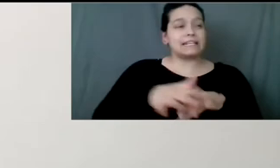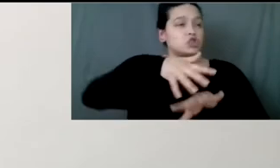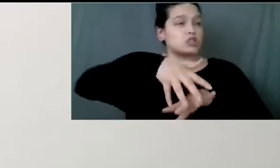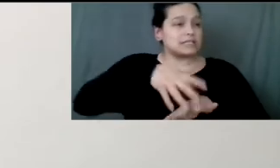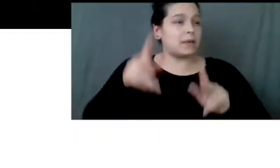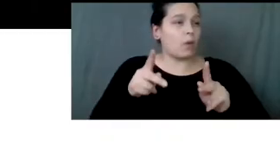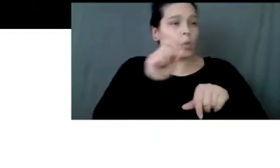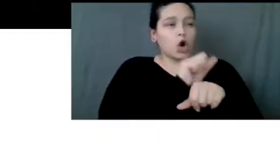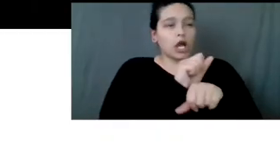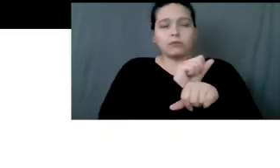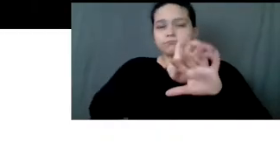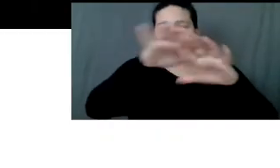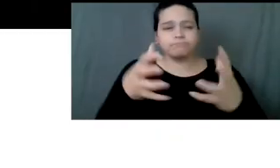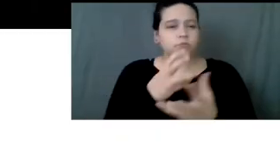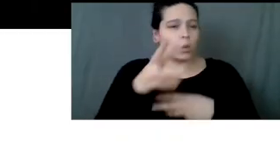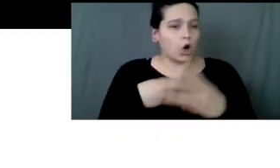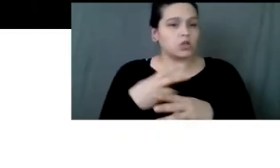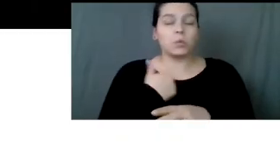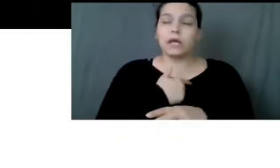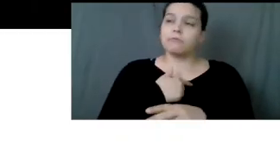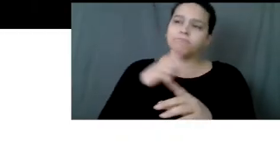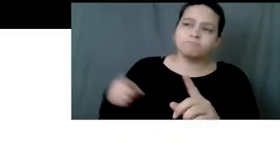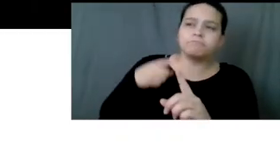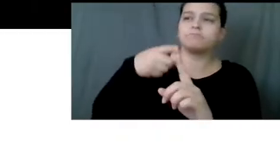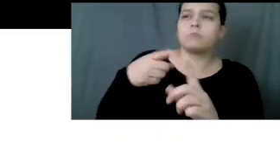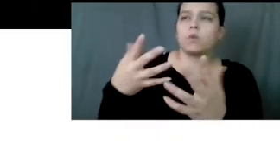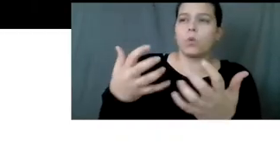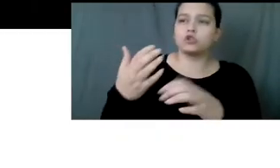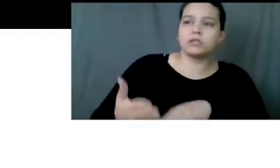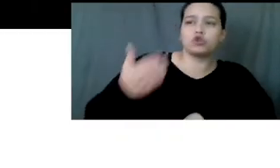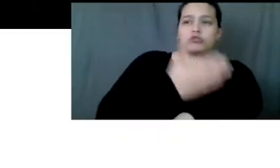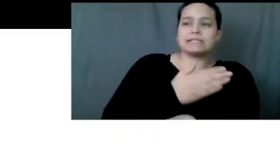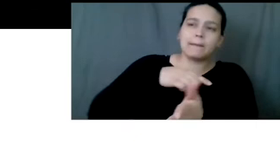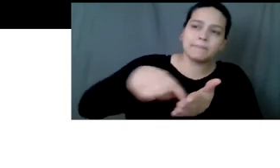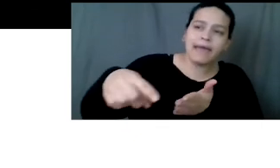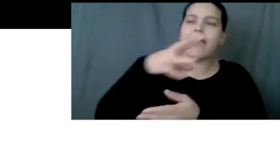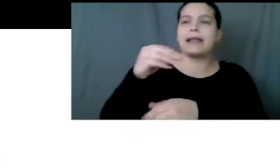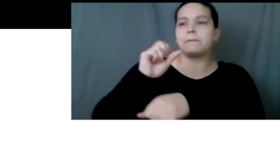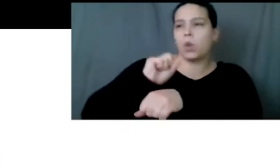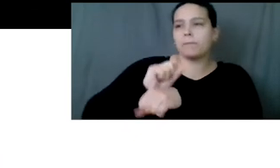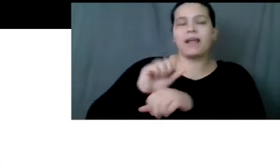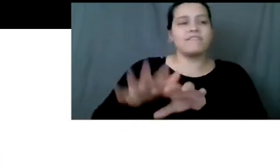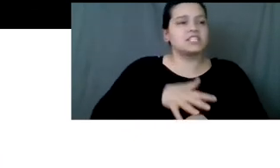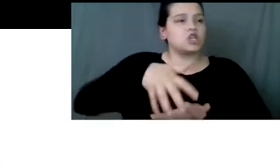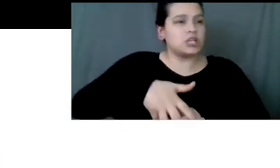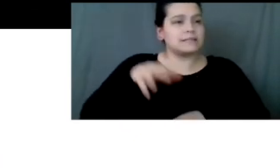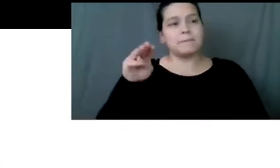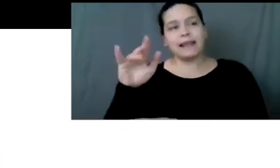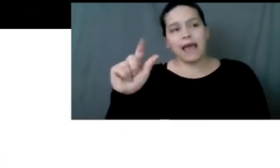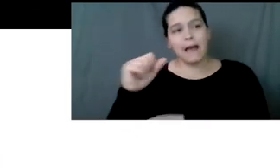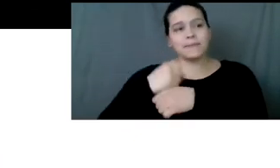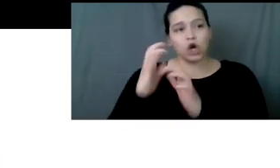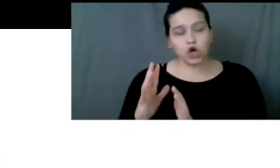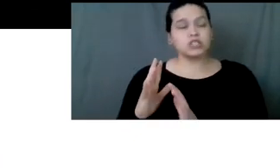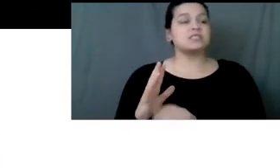We work to increase the pay and employment of indigenous media makers while also promoting their work, providing funding for